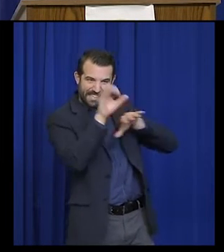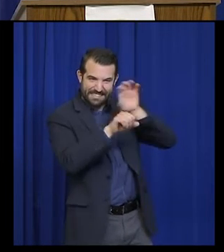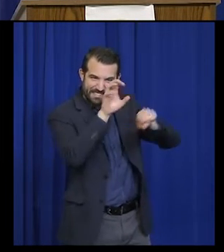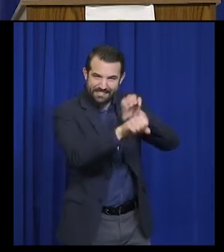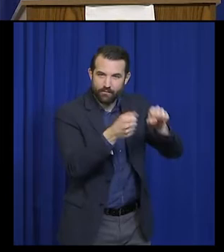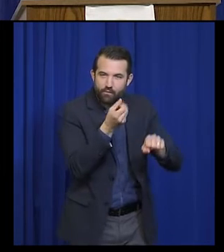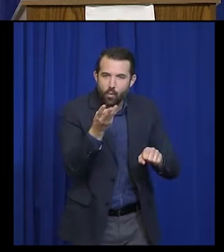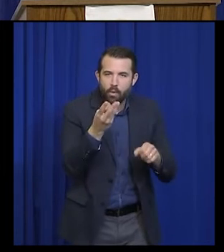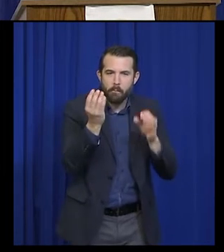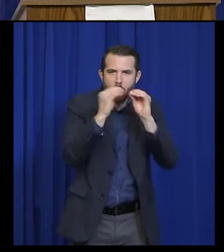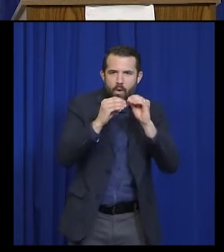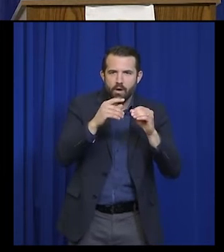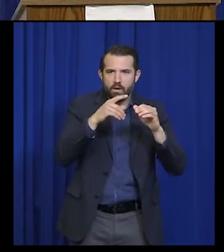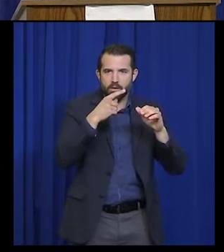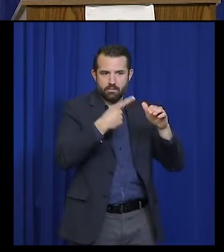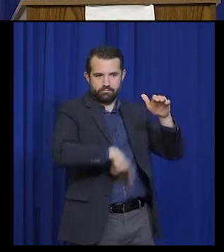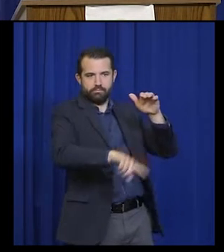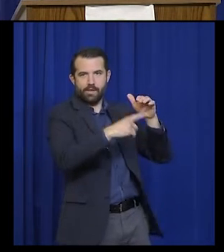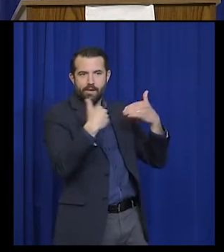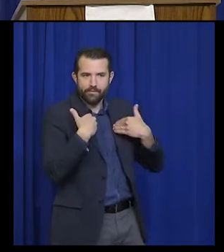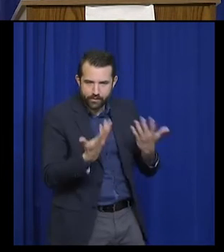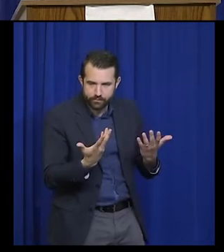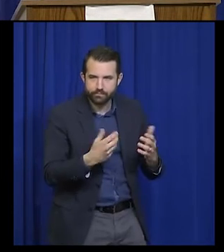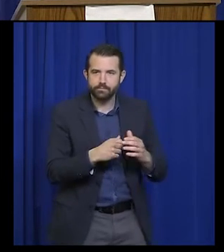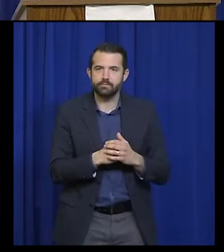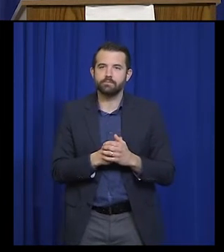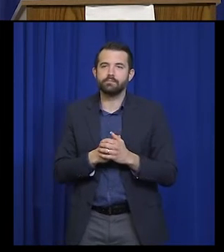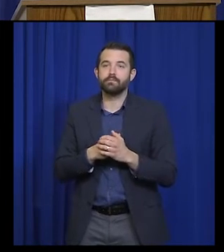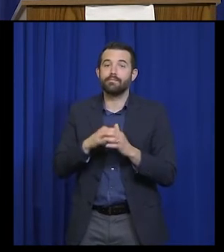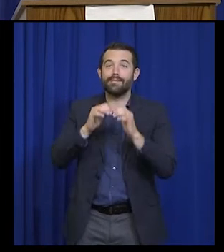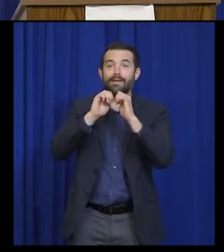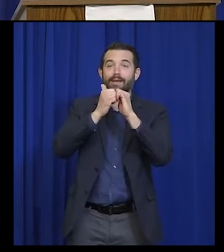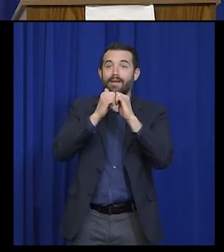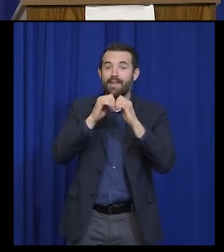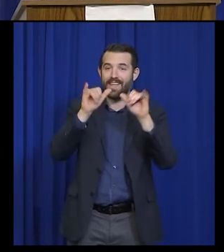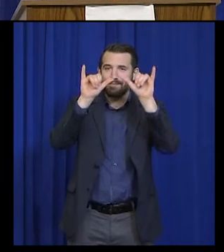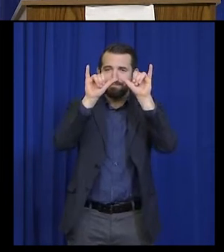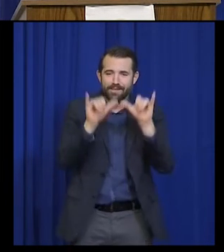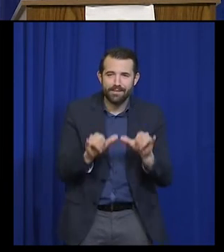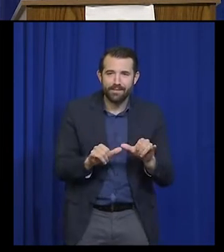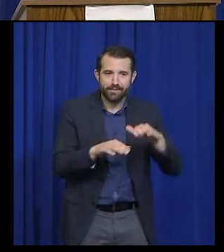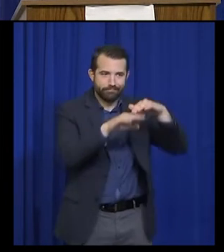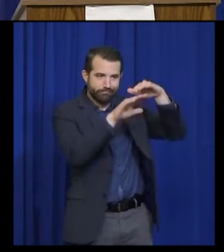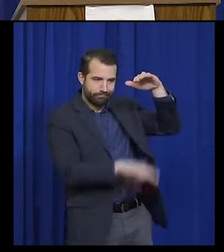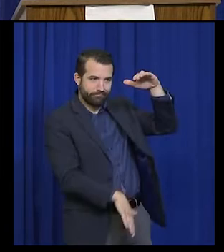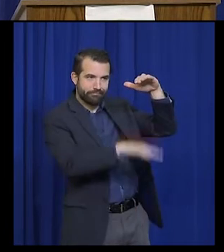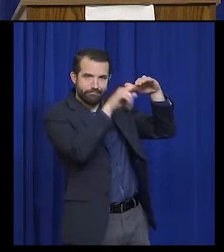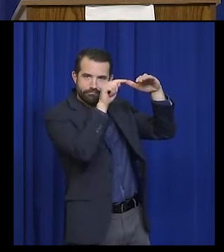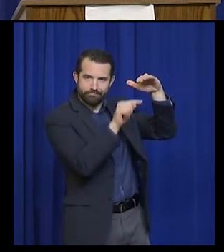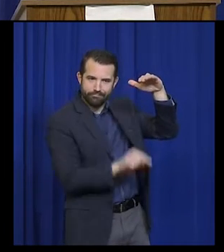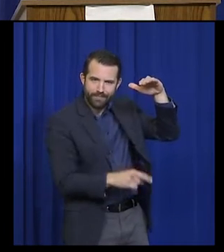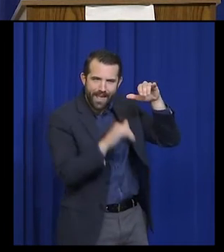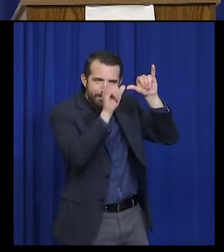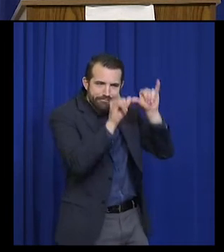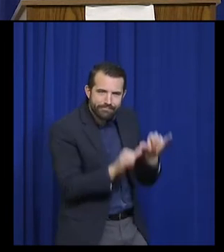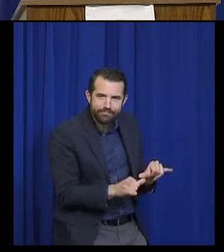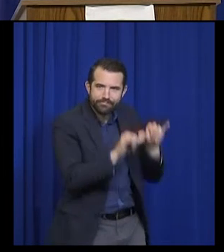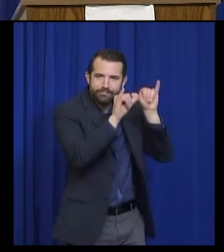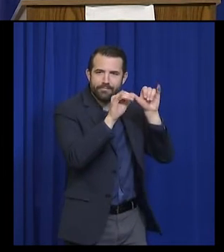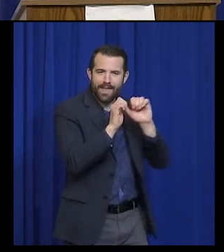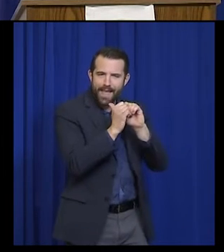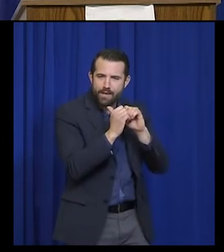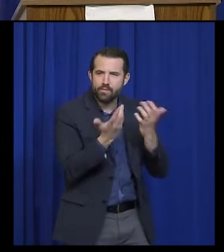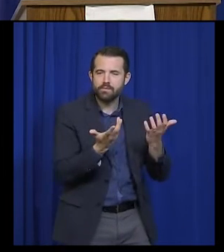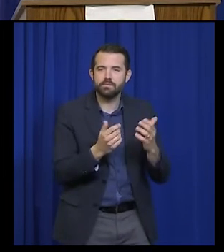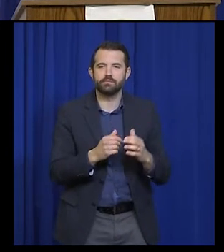need to account for that part of the iceberg that we might not see, but that we know is there. And this measure to